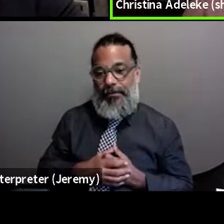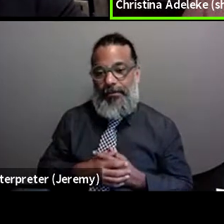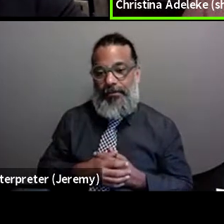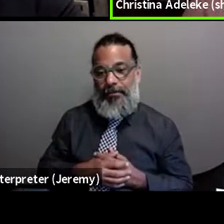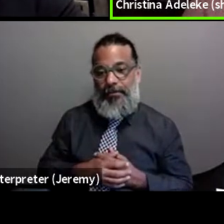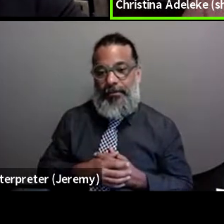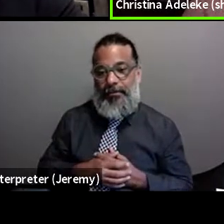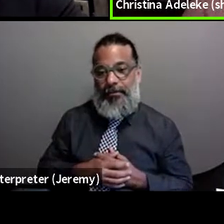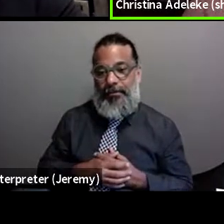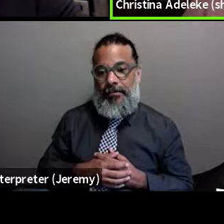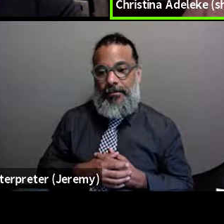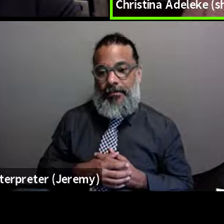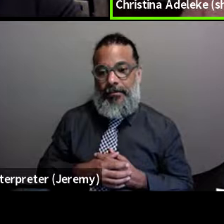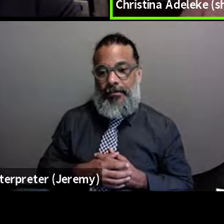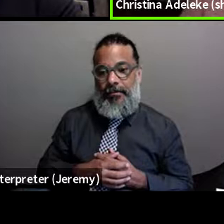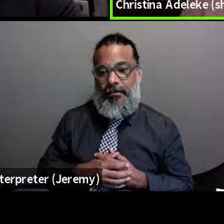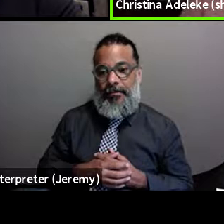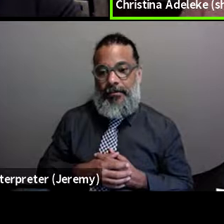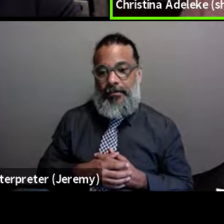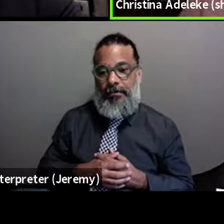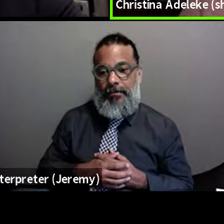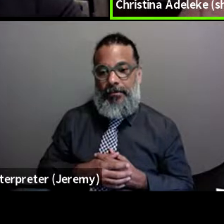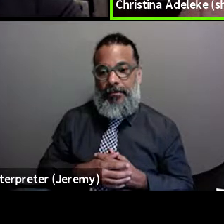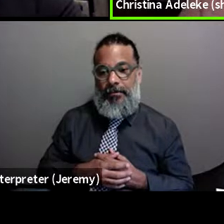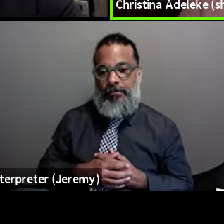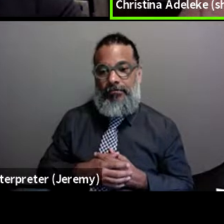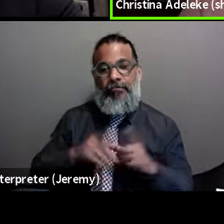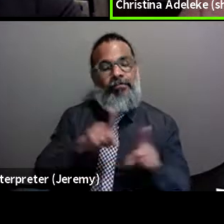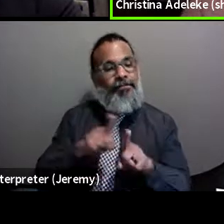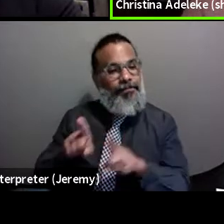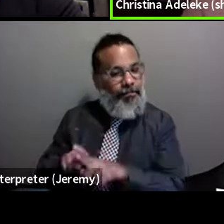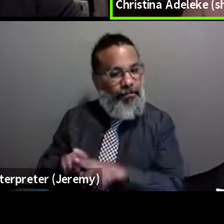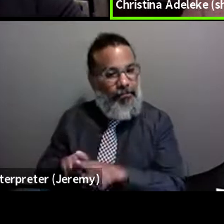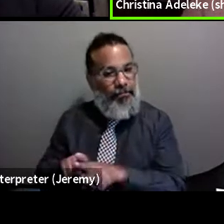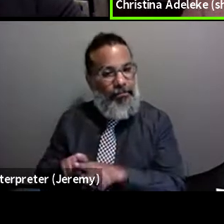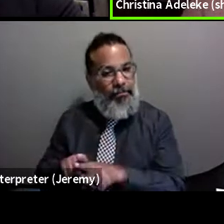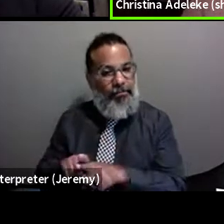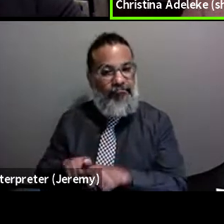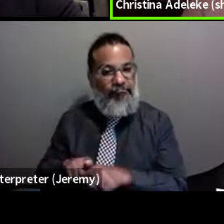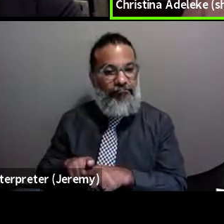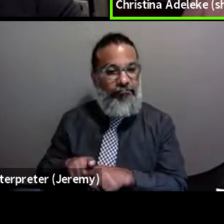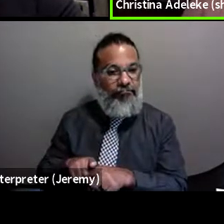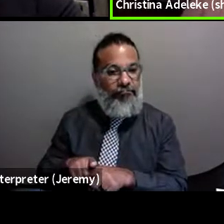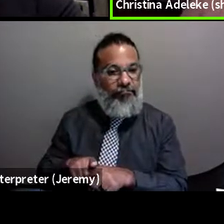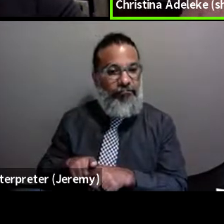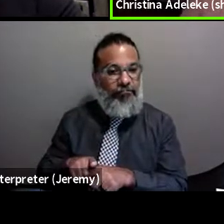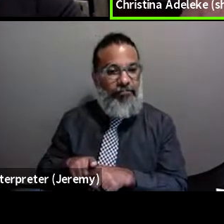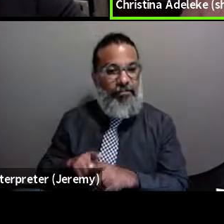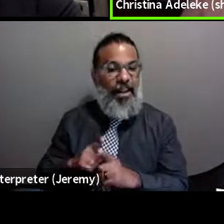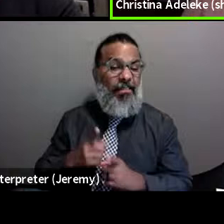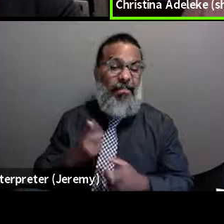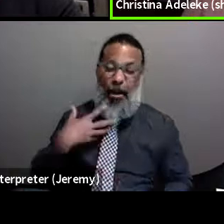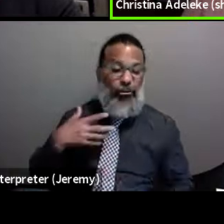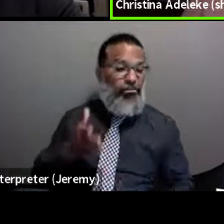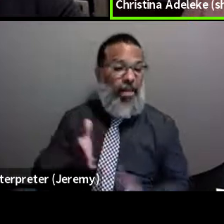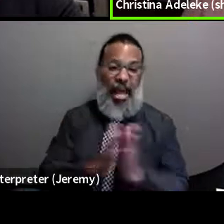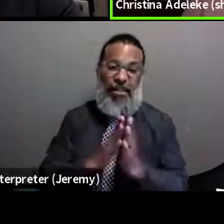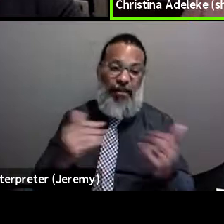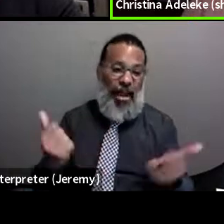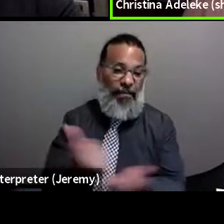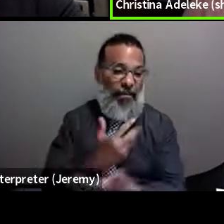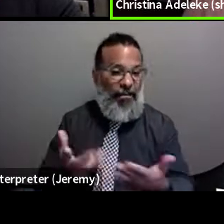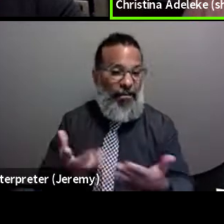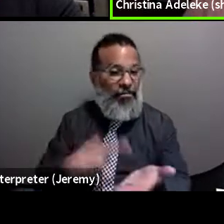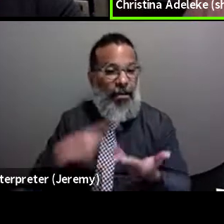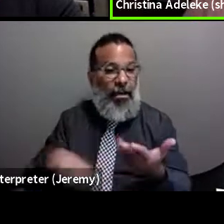I also think I would ask if I mean, I feel like I would just kind of like lay it all out there and talk